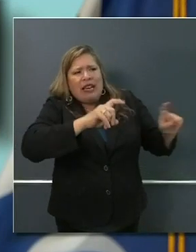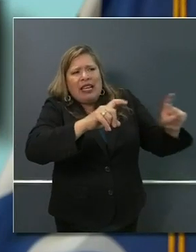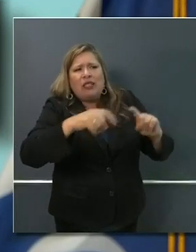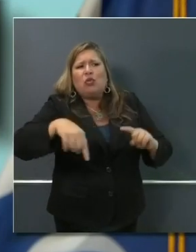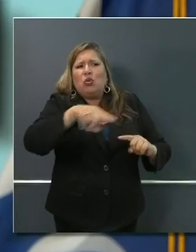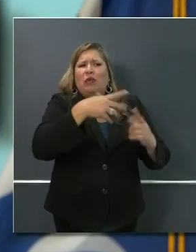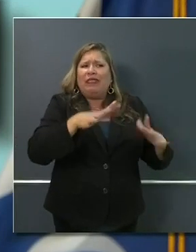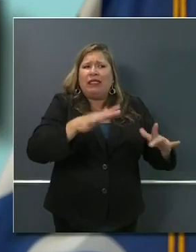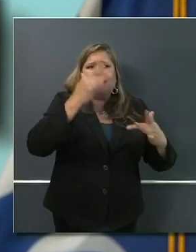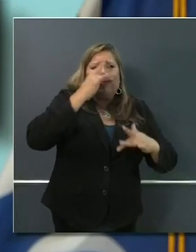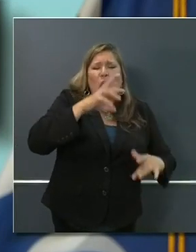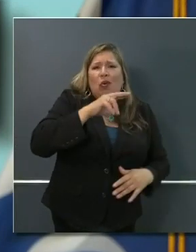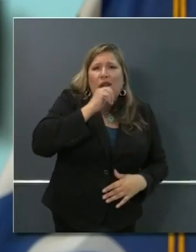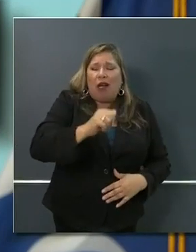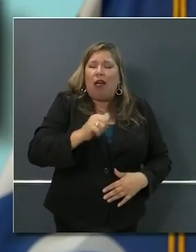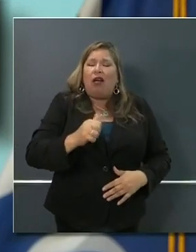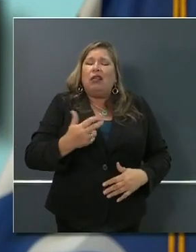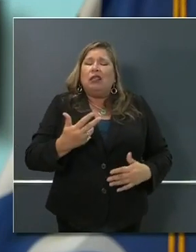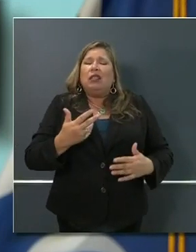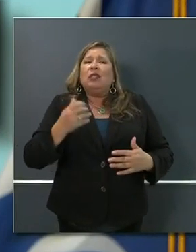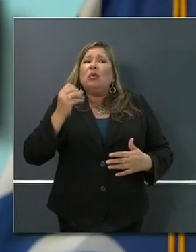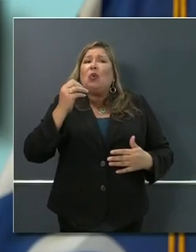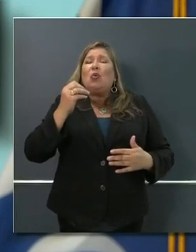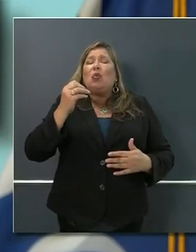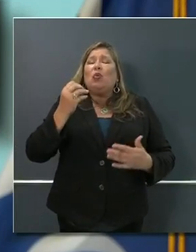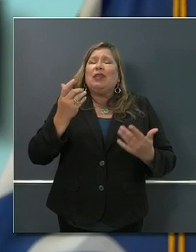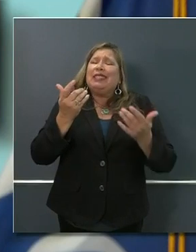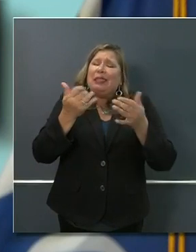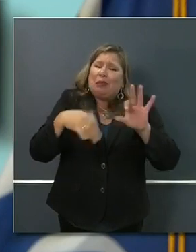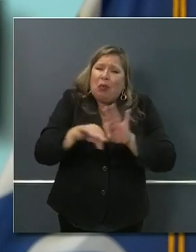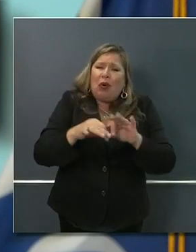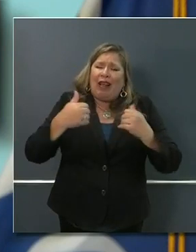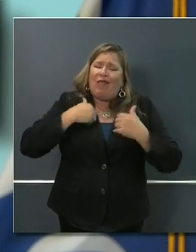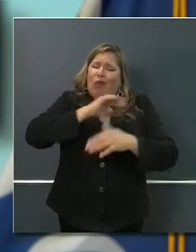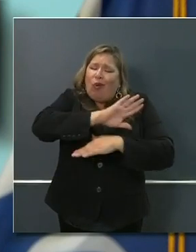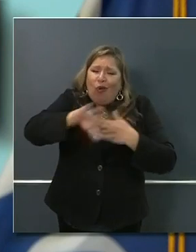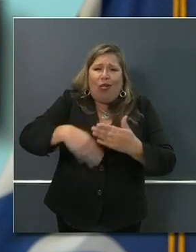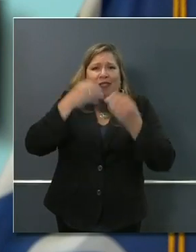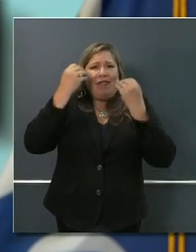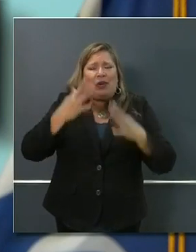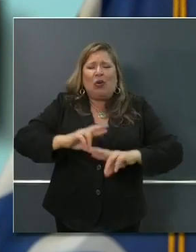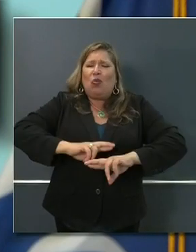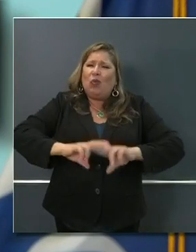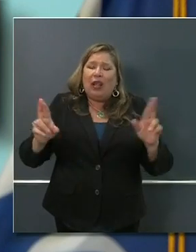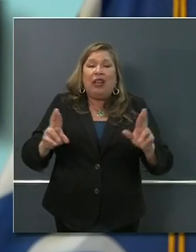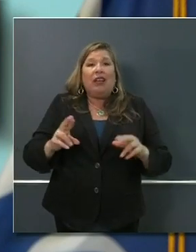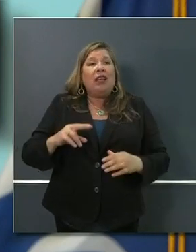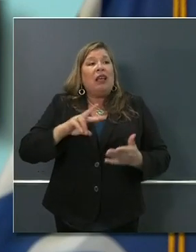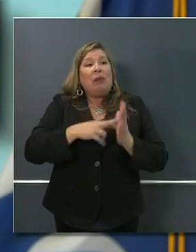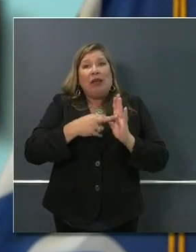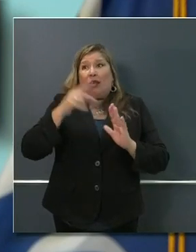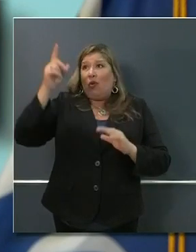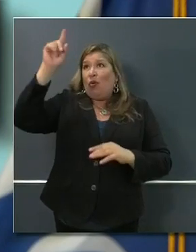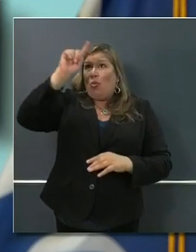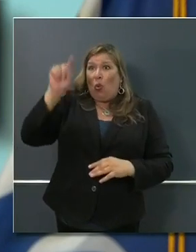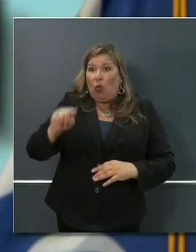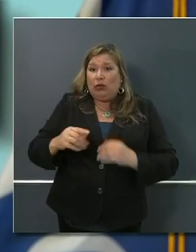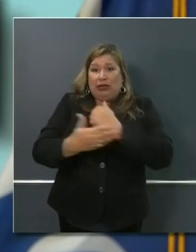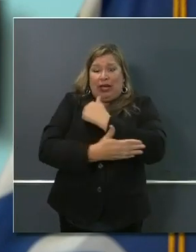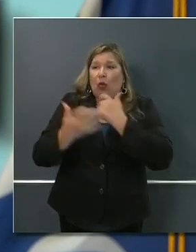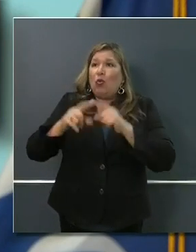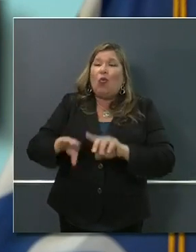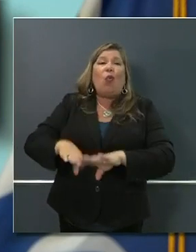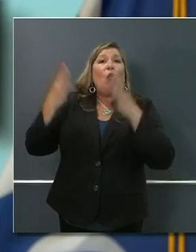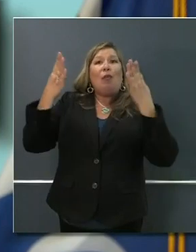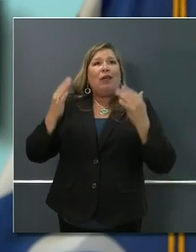is that they need to have a surveillance program in place, and we need to partner